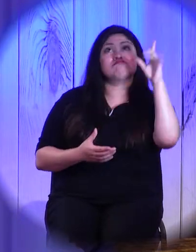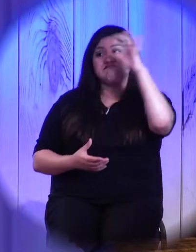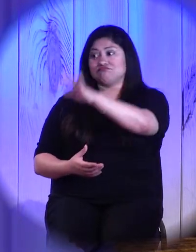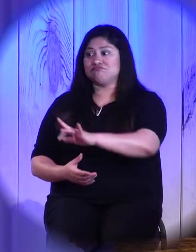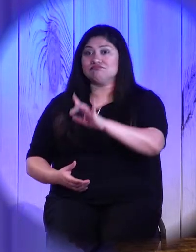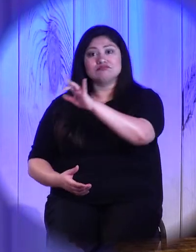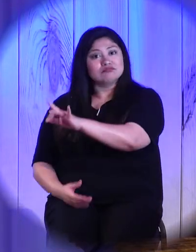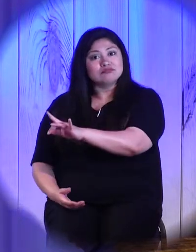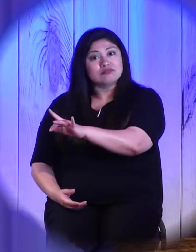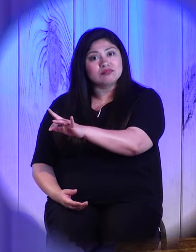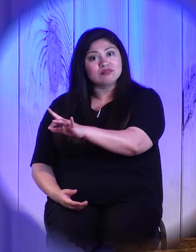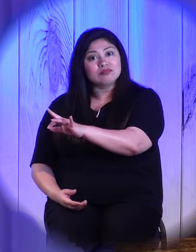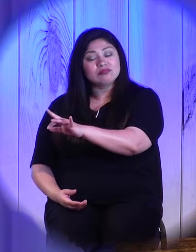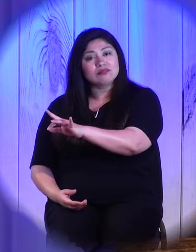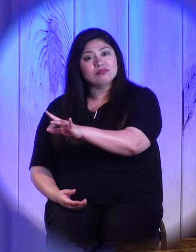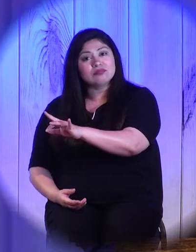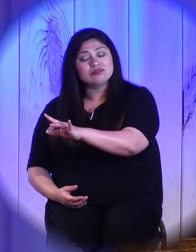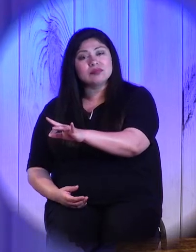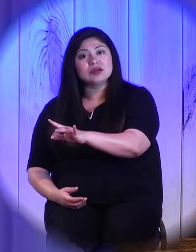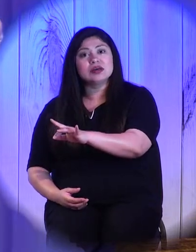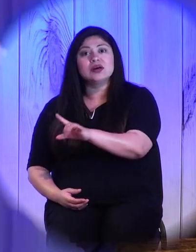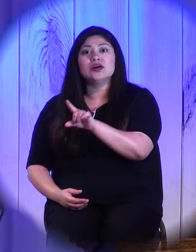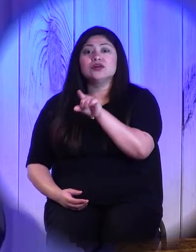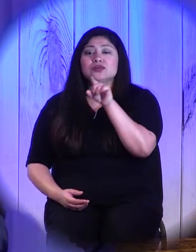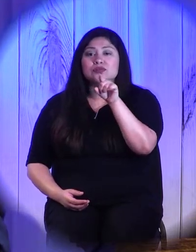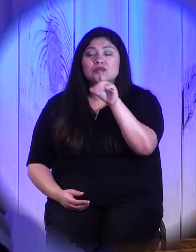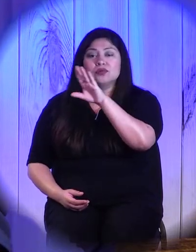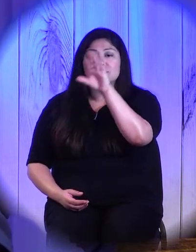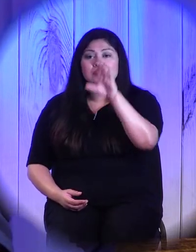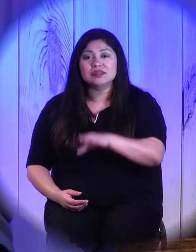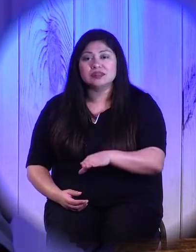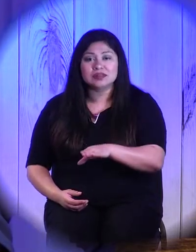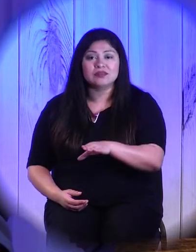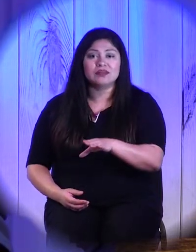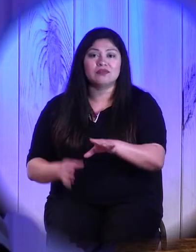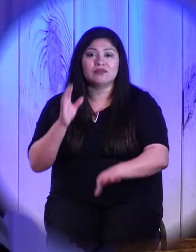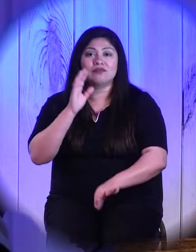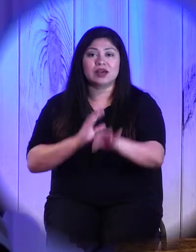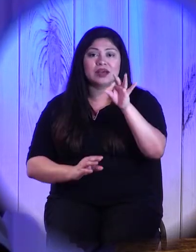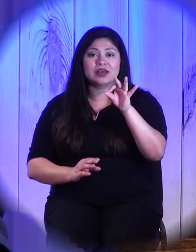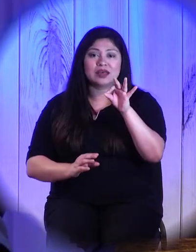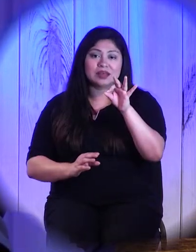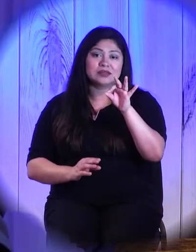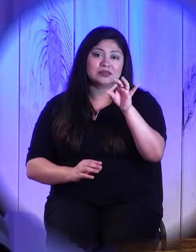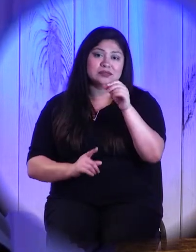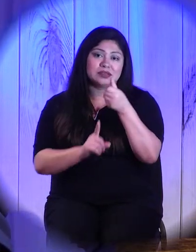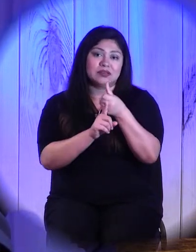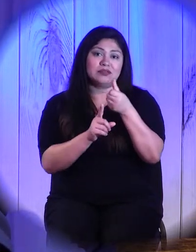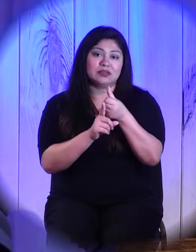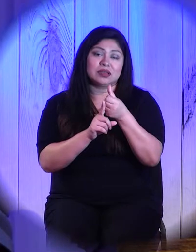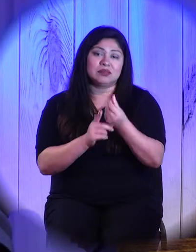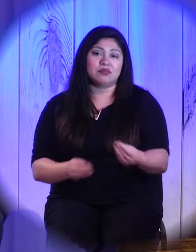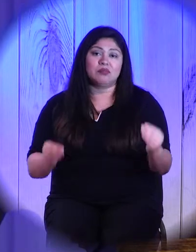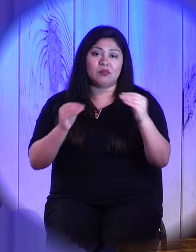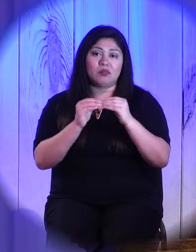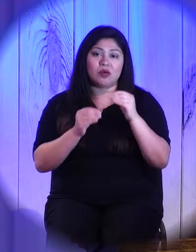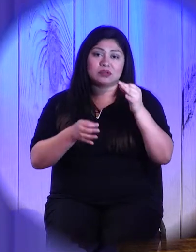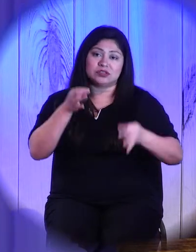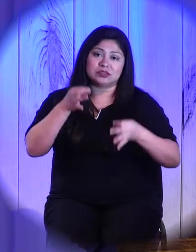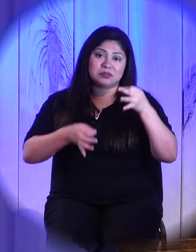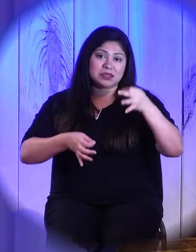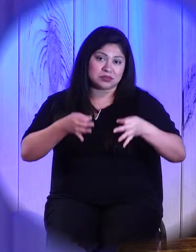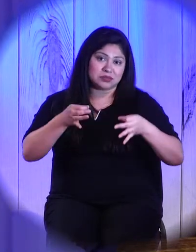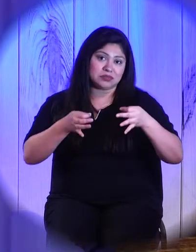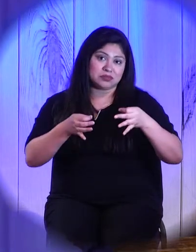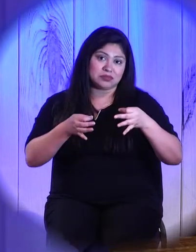position where you are being more judgmental of another person than God is. Part of being, taking